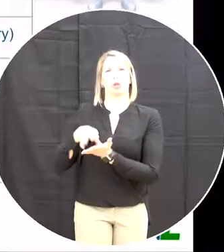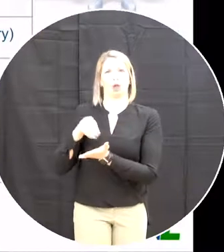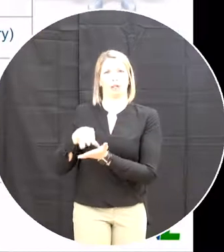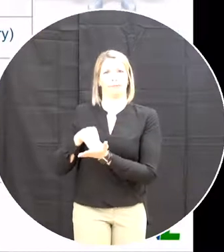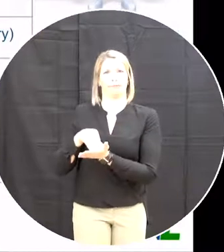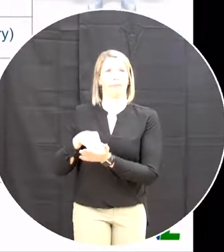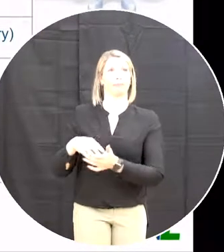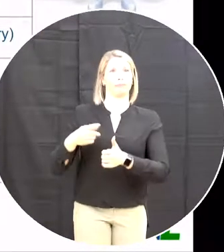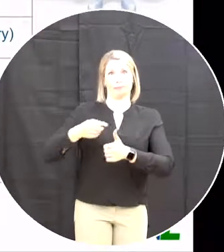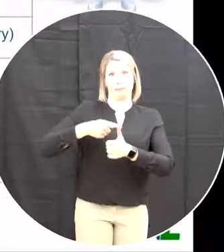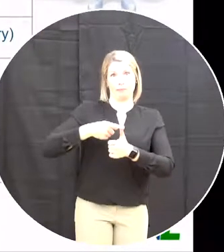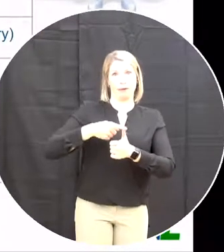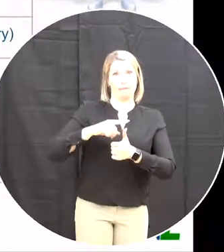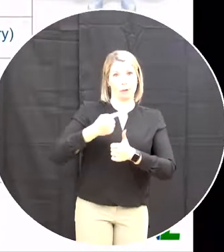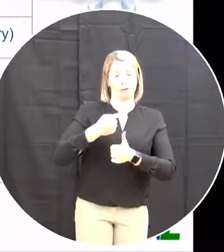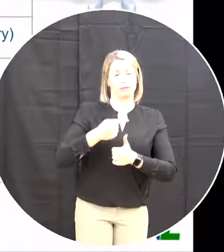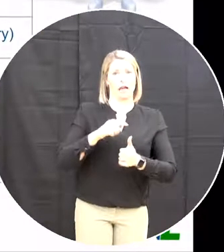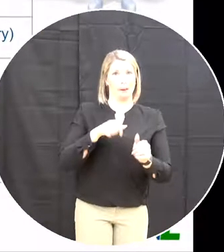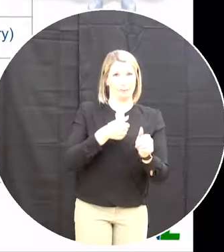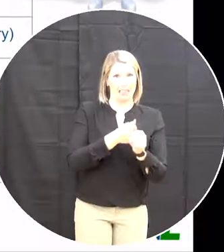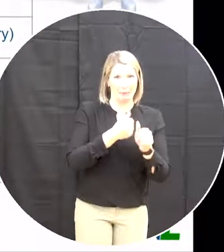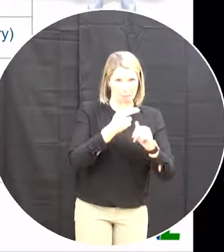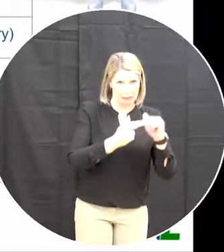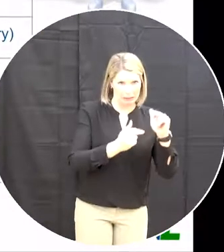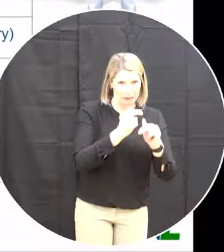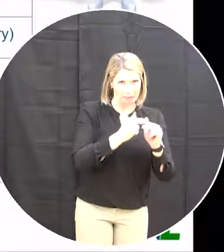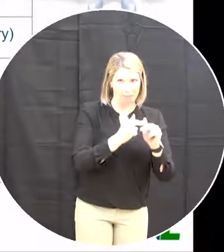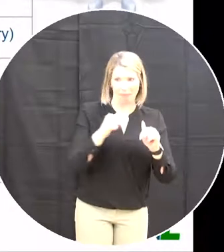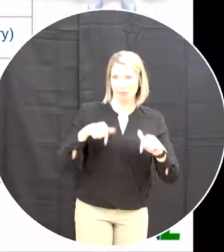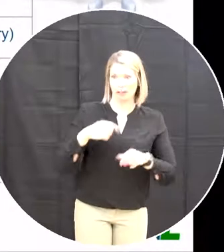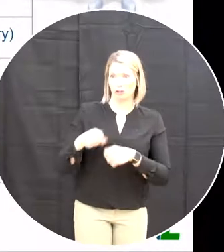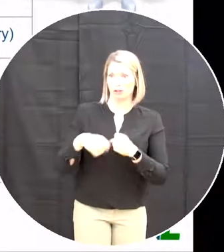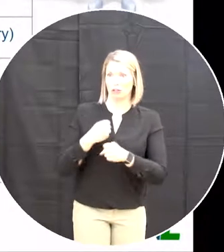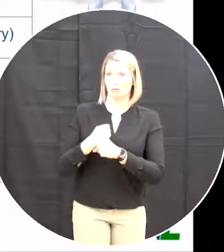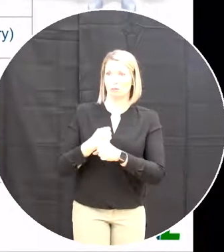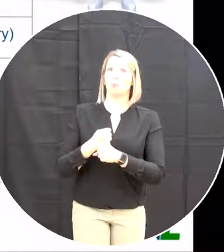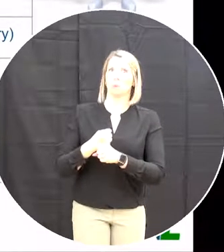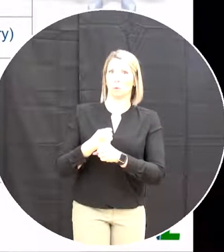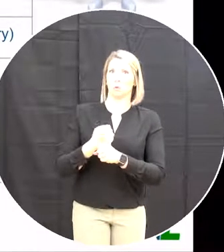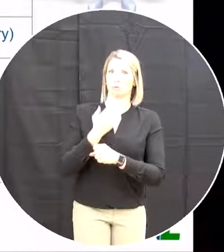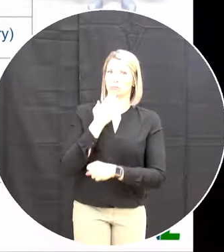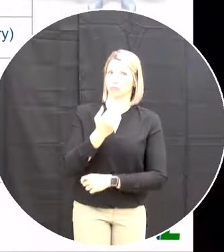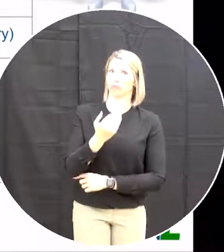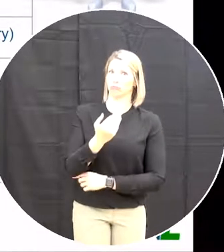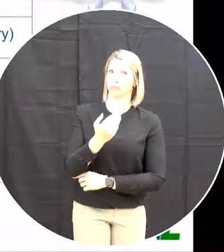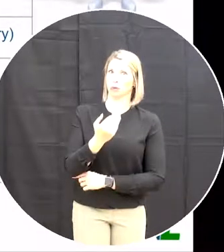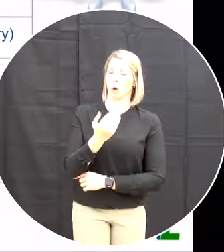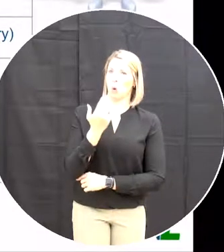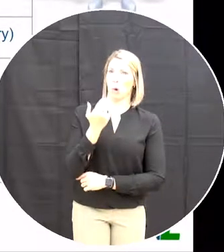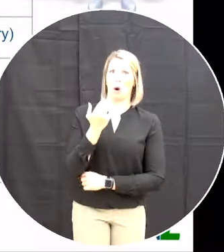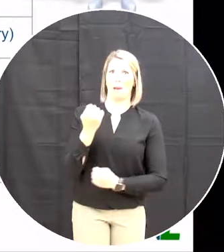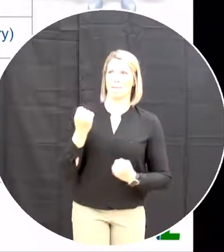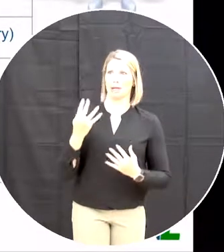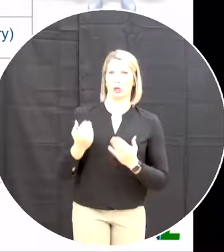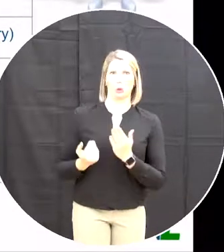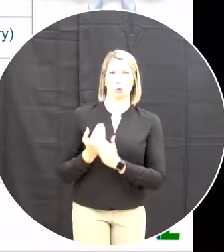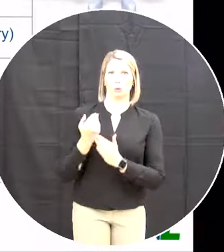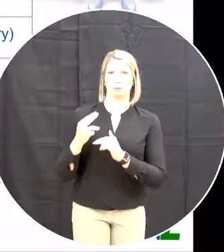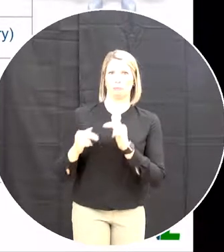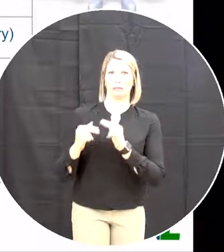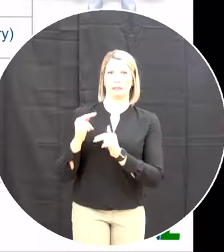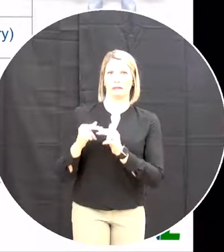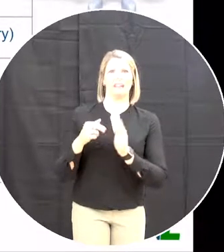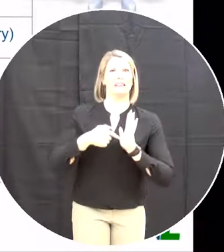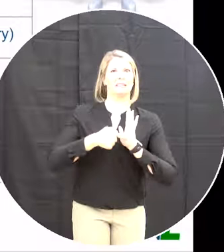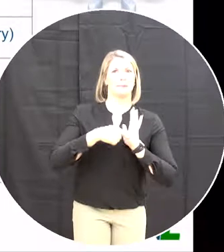So, in the infrastructure update Really good year for some students going back to new infrastructure In Bay to Spare